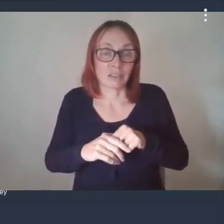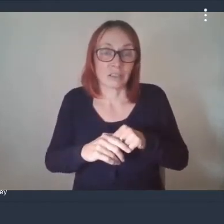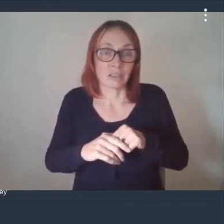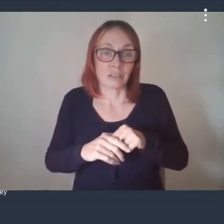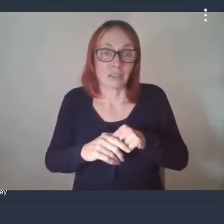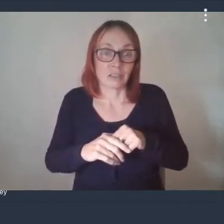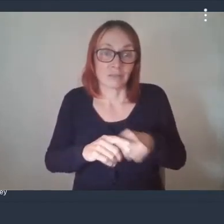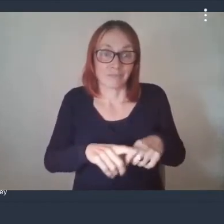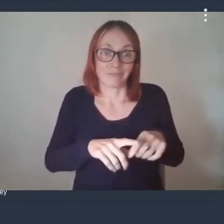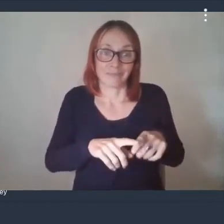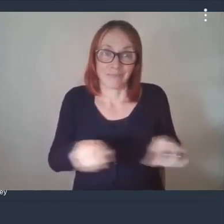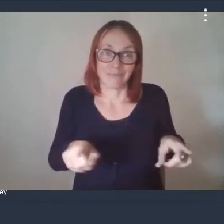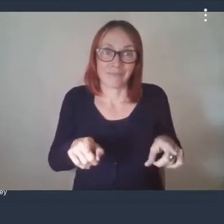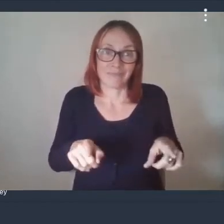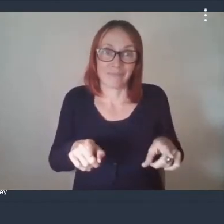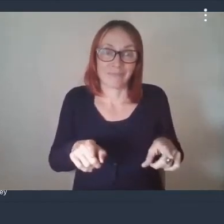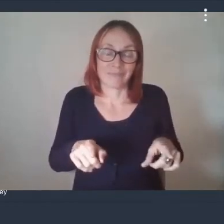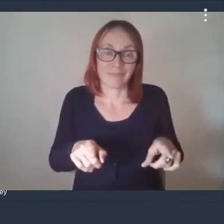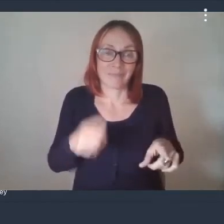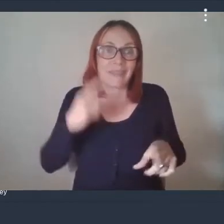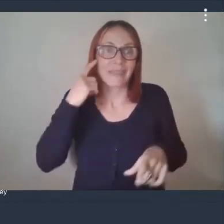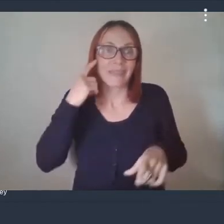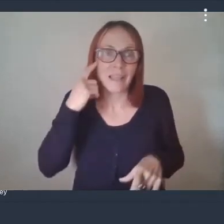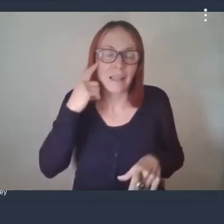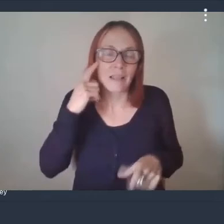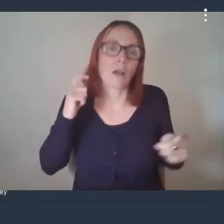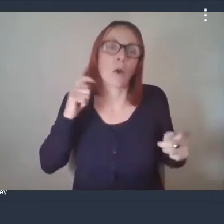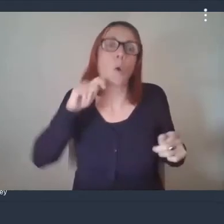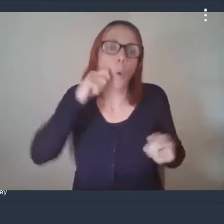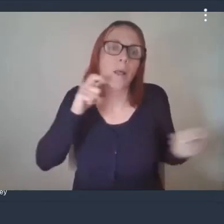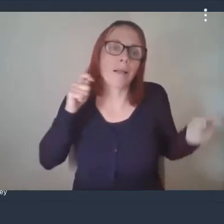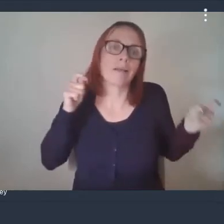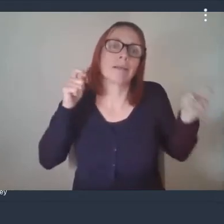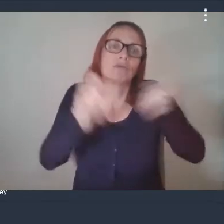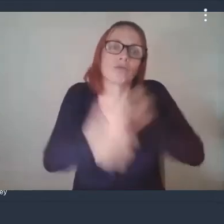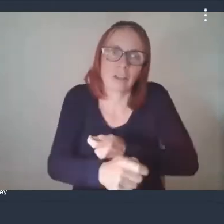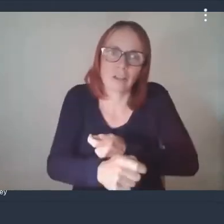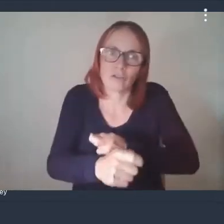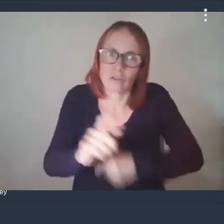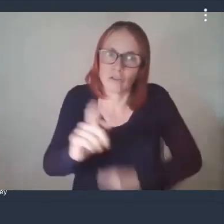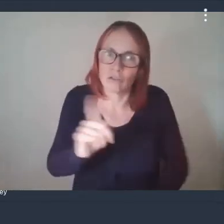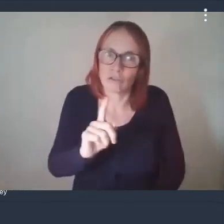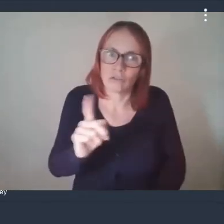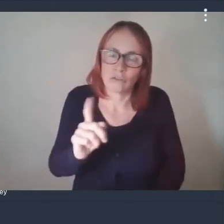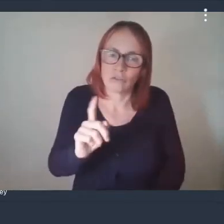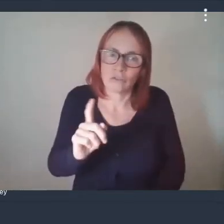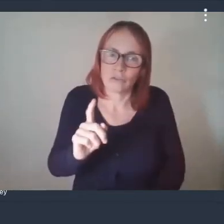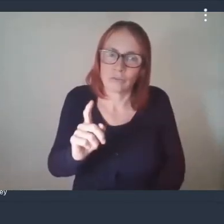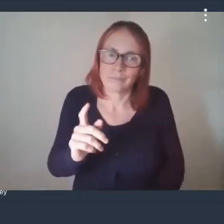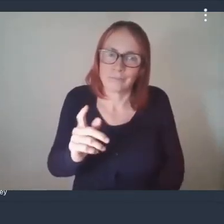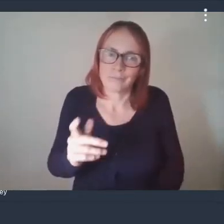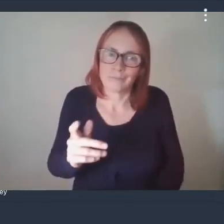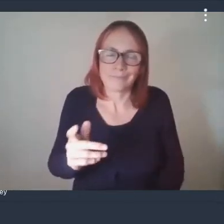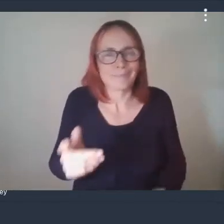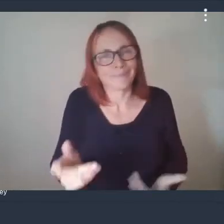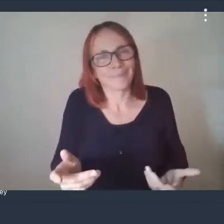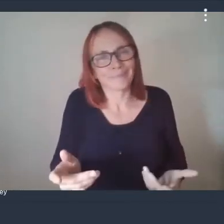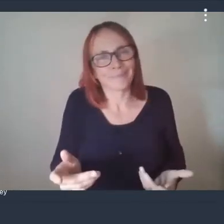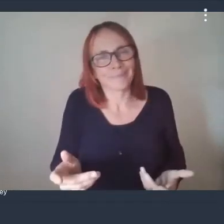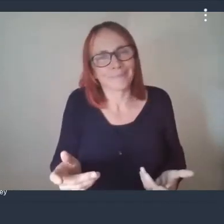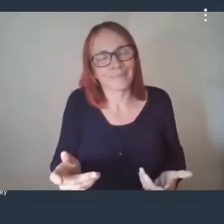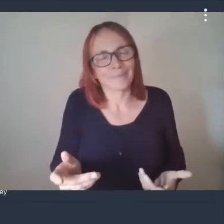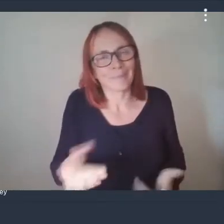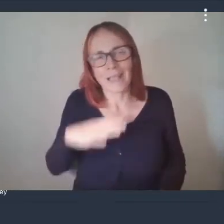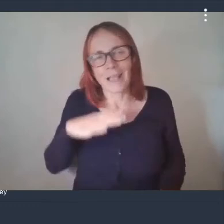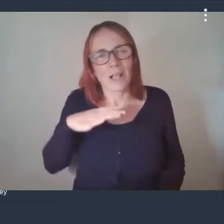the message that's coming out i think the thing that will change is um it's i'd hate to think that we would